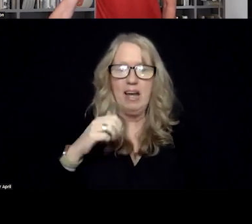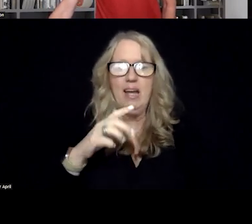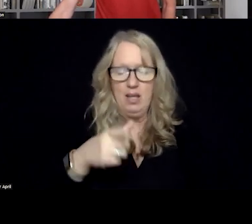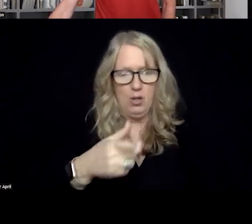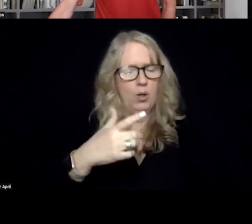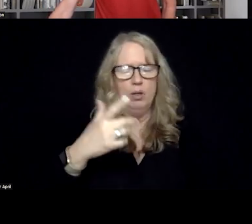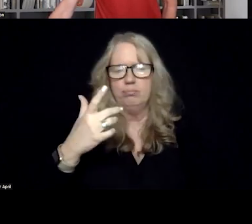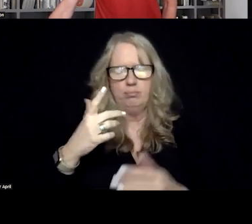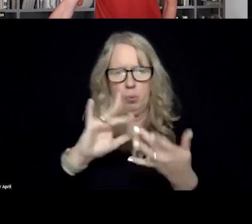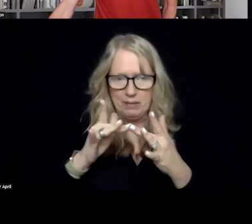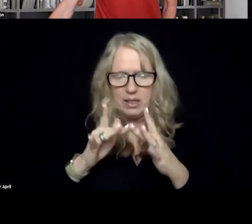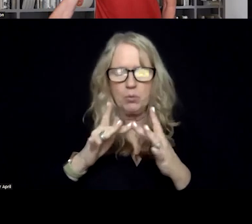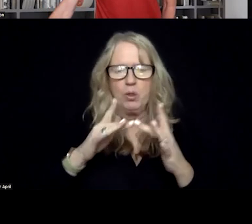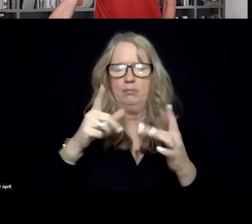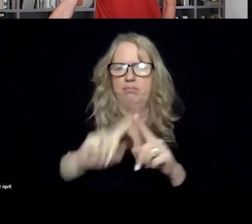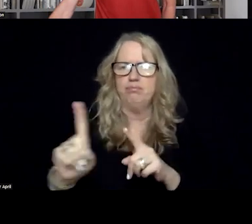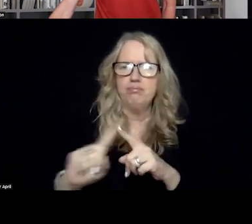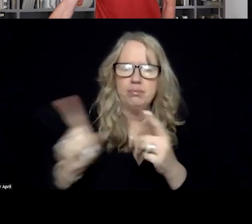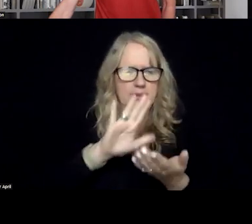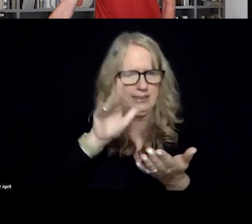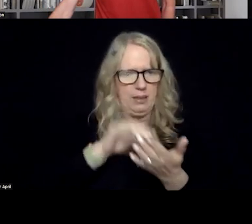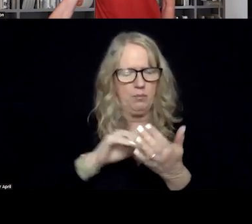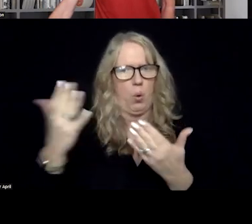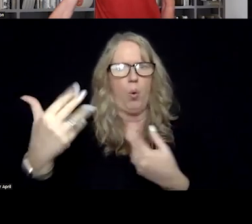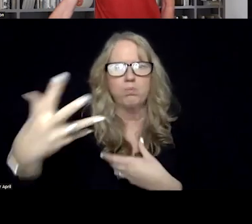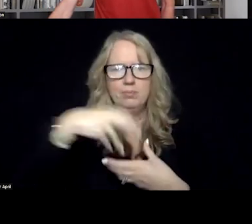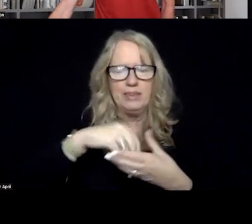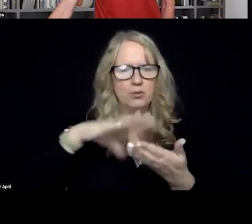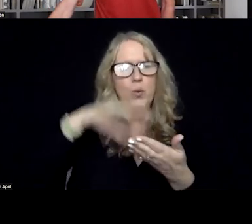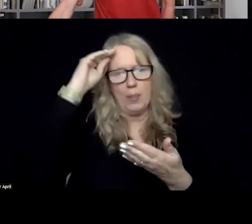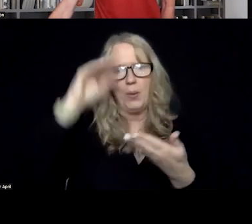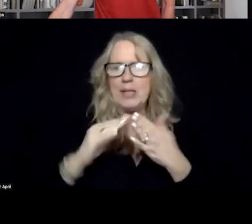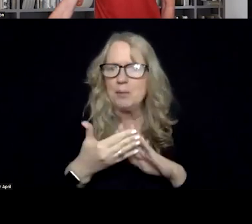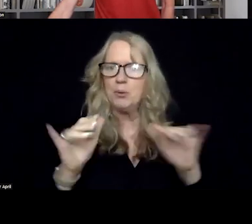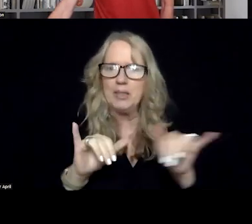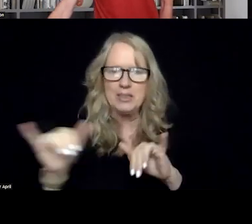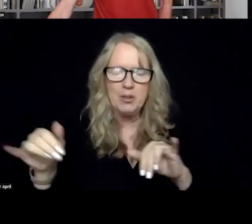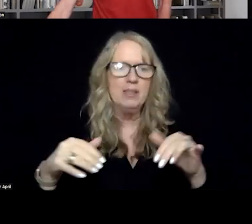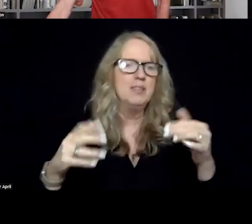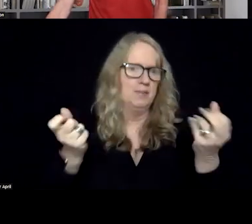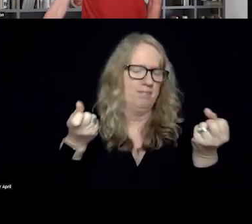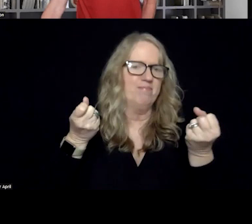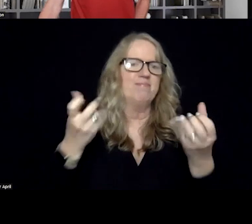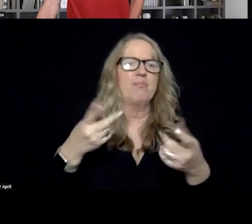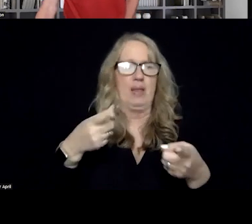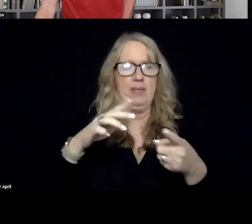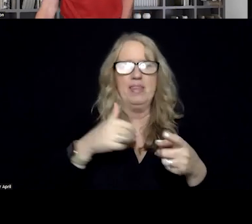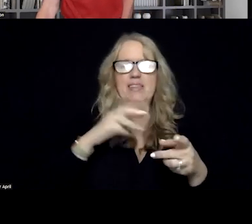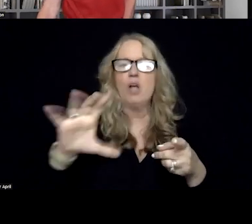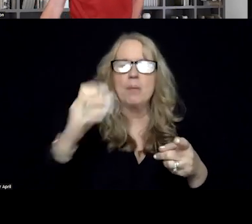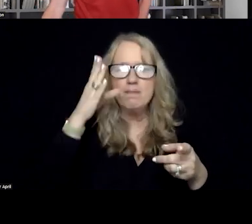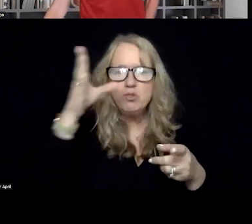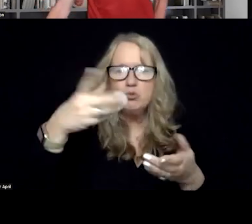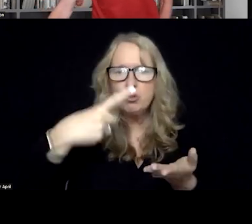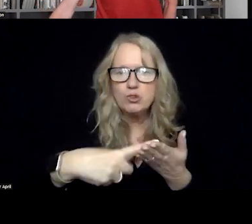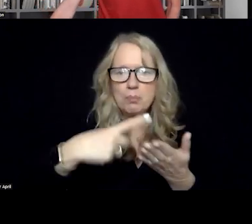network of crisis centers. We hope to have them in the learning community soon. A tremendous document and actually a future debate we want